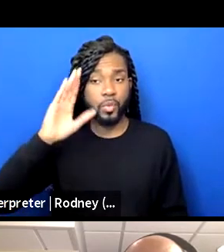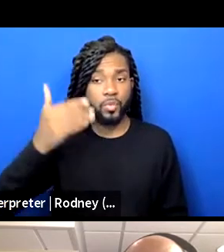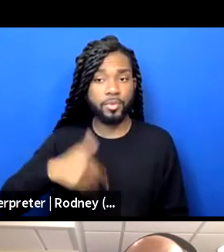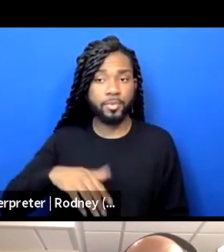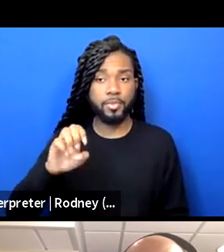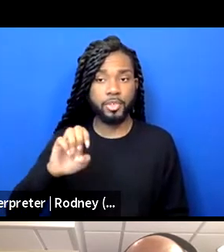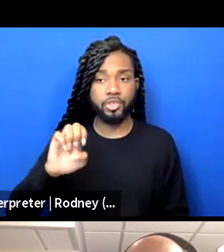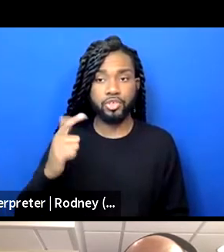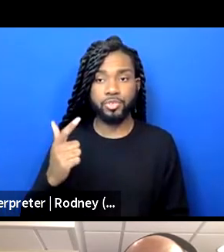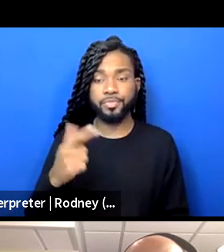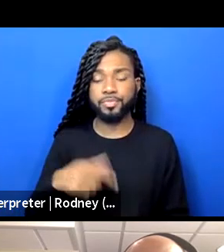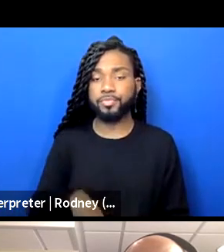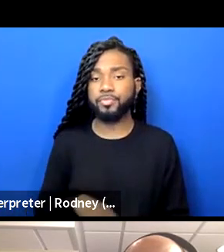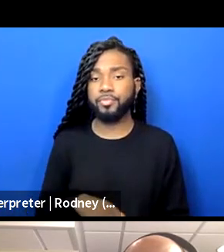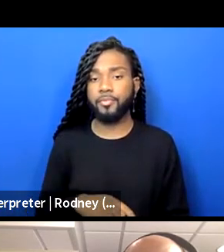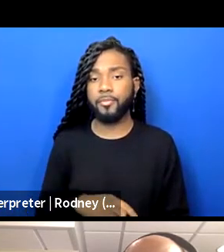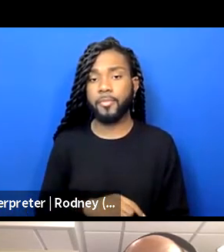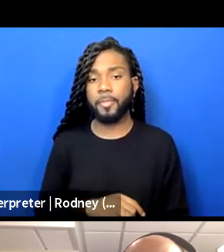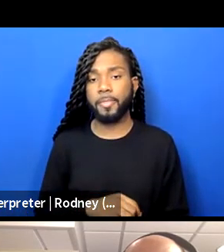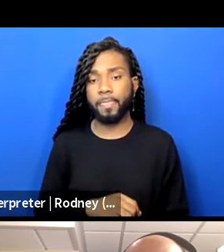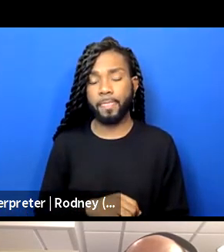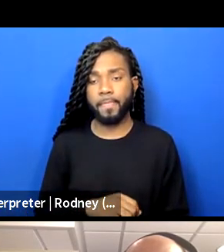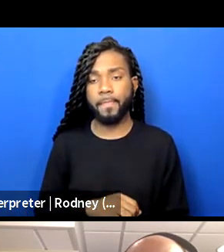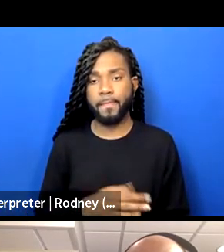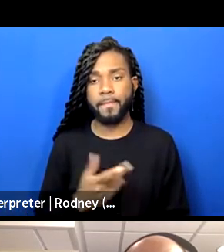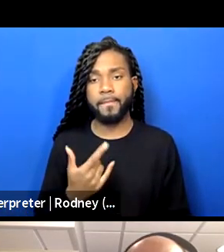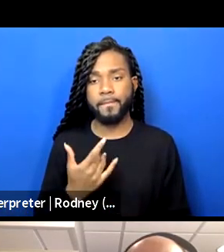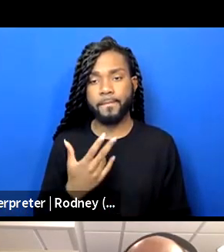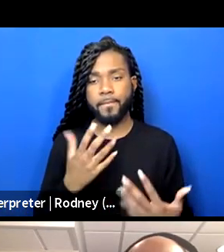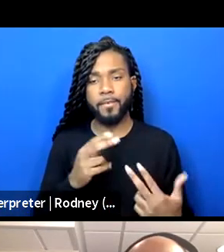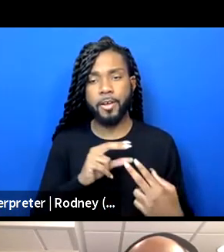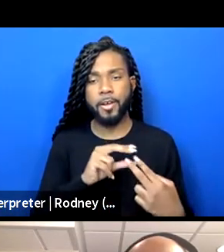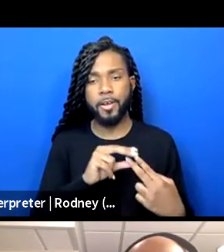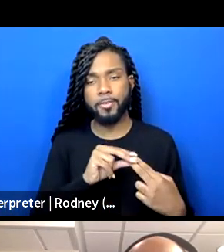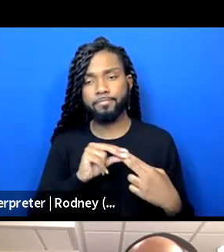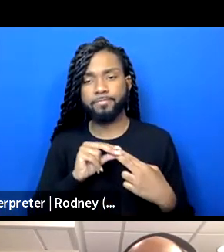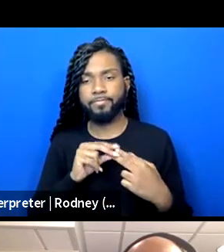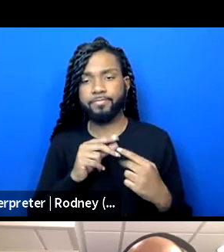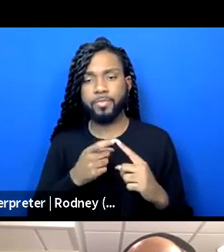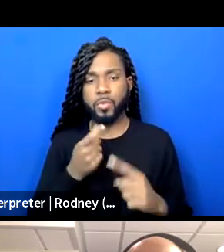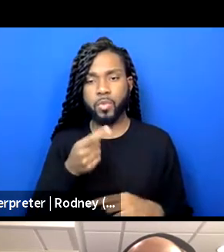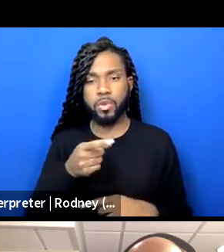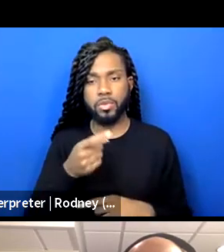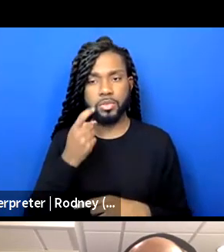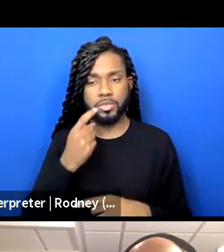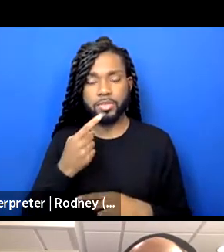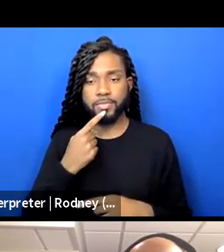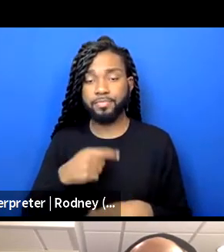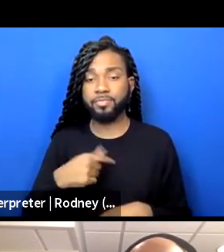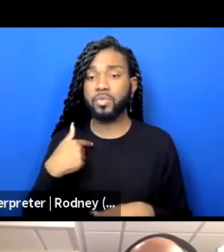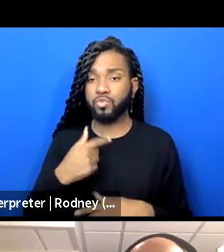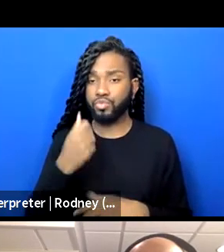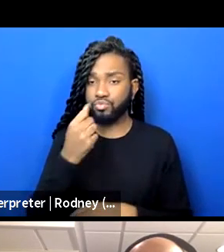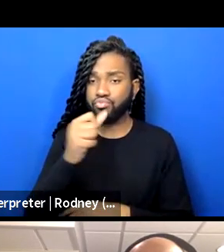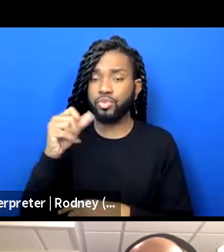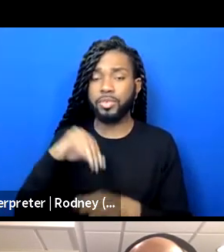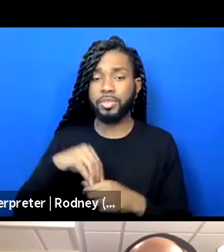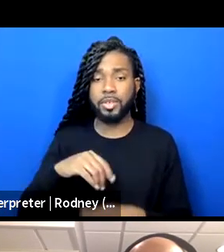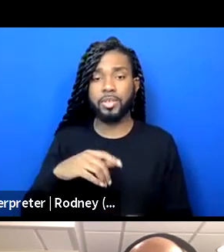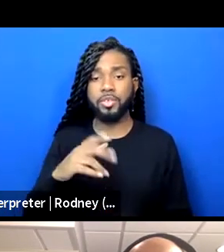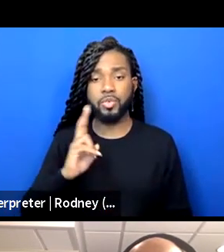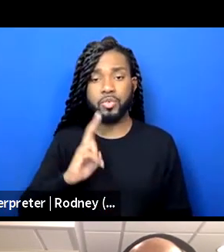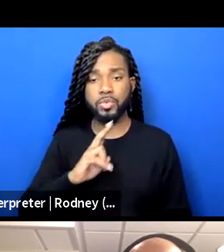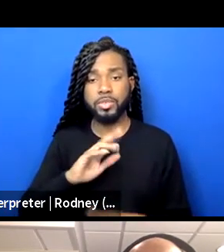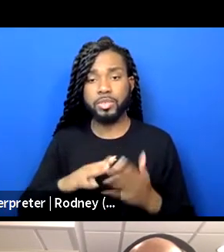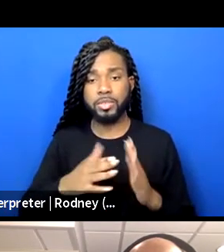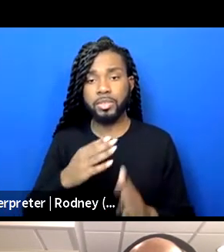And to continue what has been said, we protested across the twin cities and laid flowers at 38th and